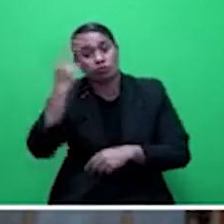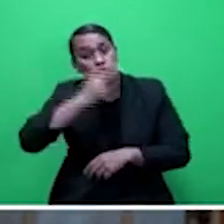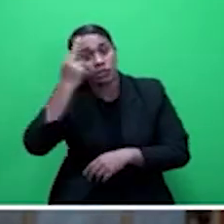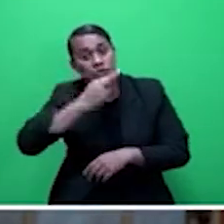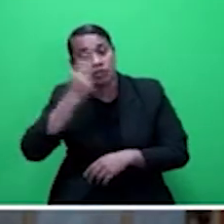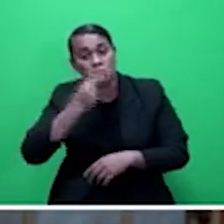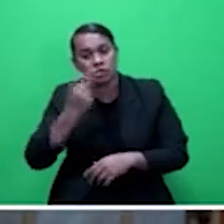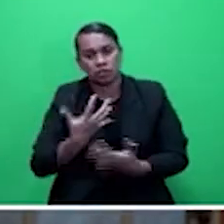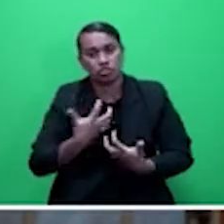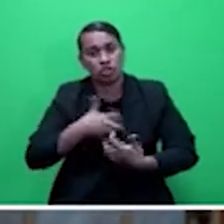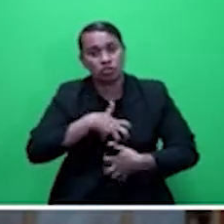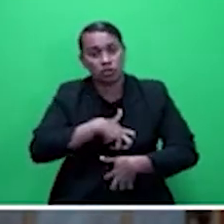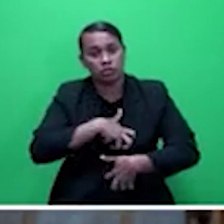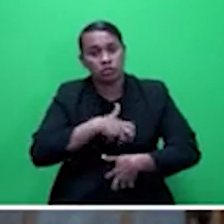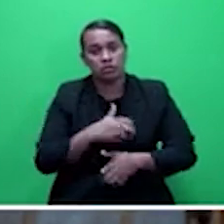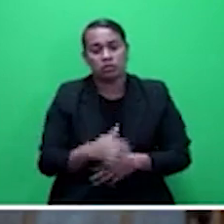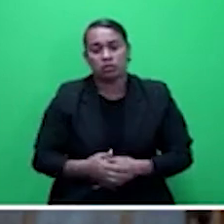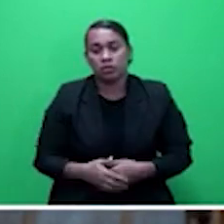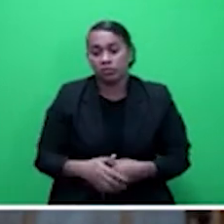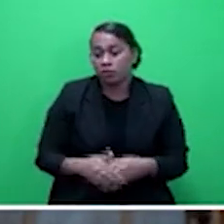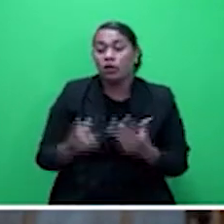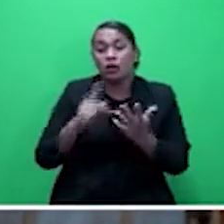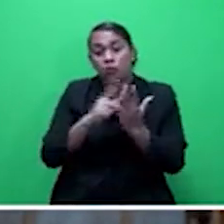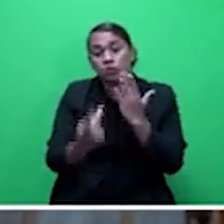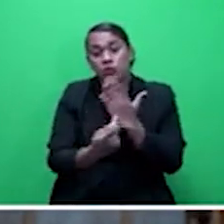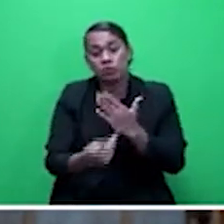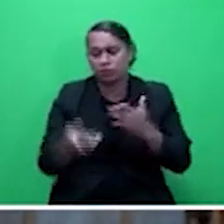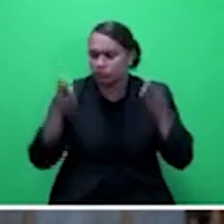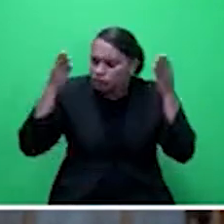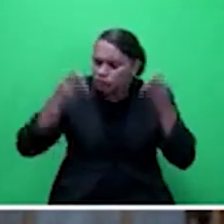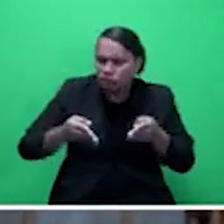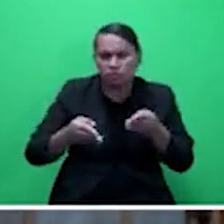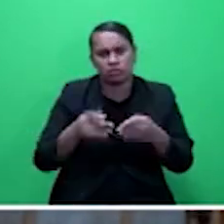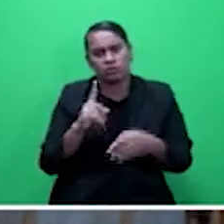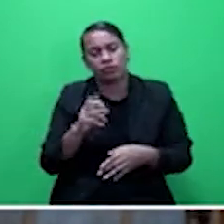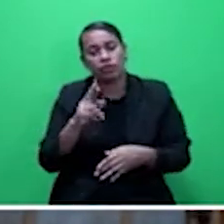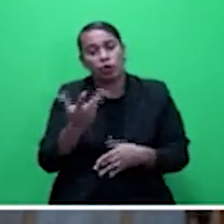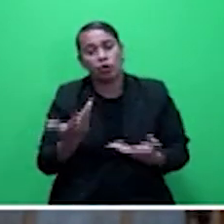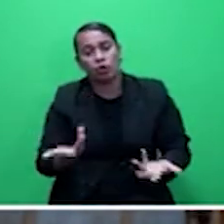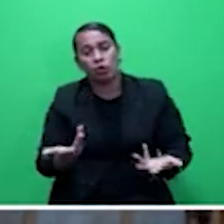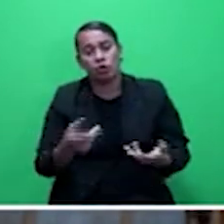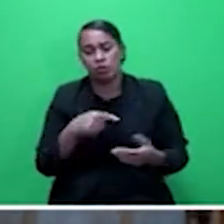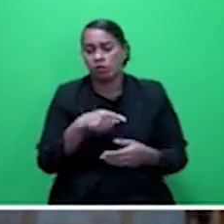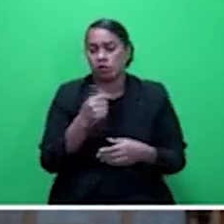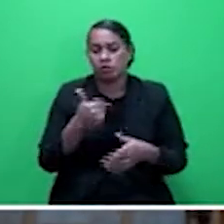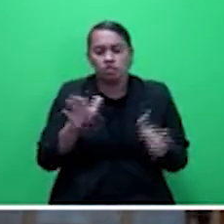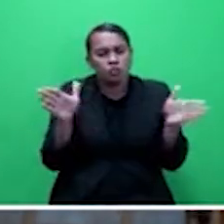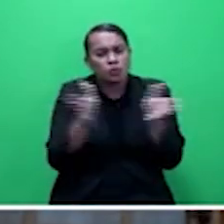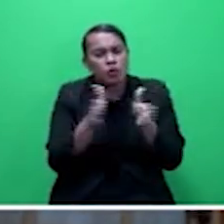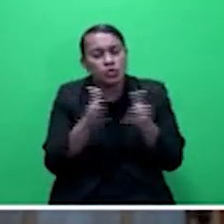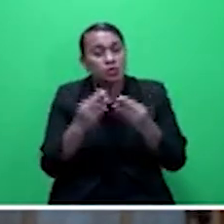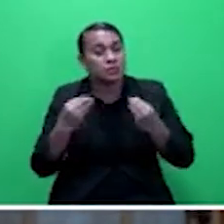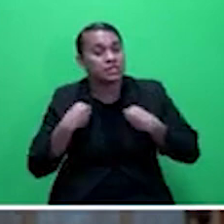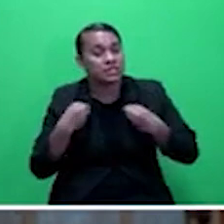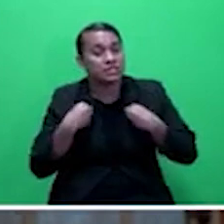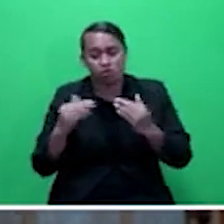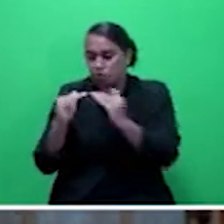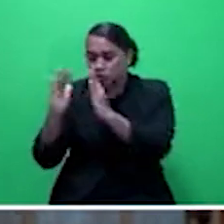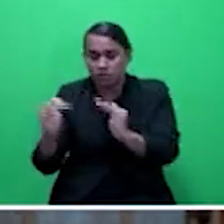which is a parametric index micro-insurance for households, specifically